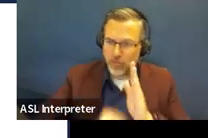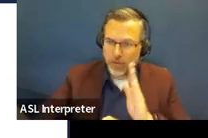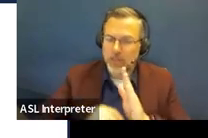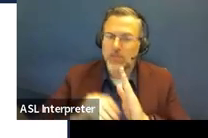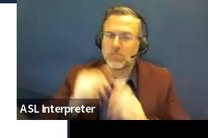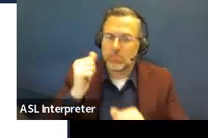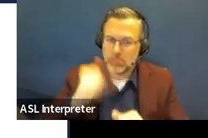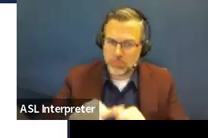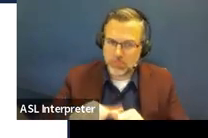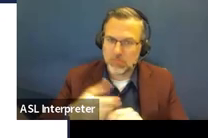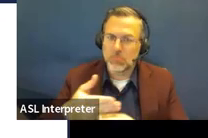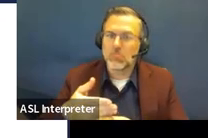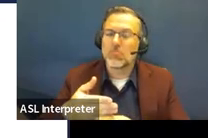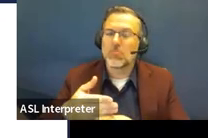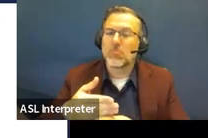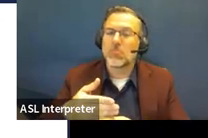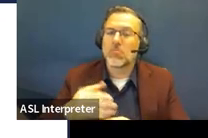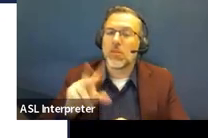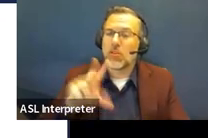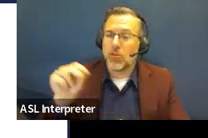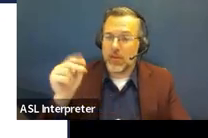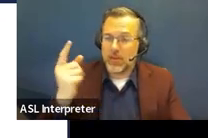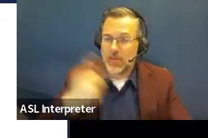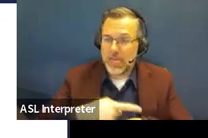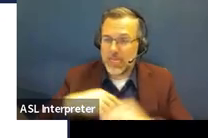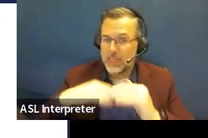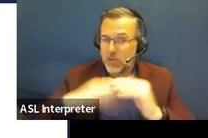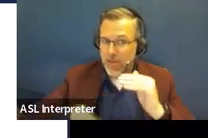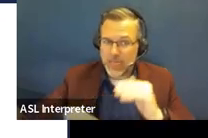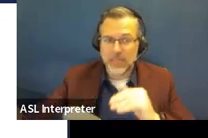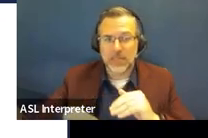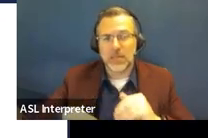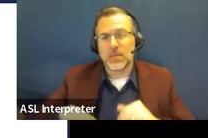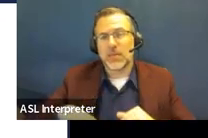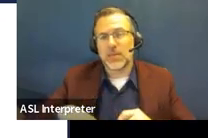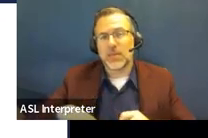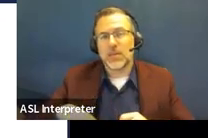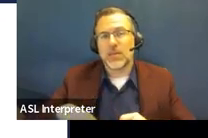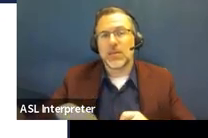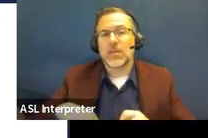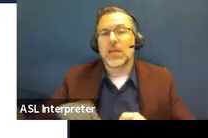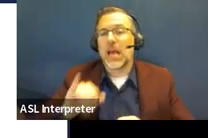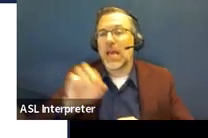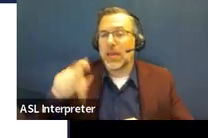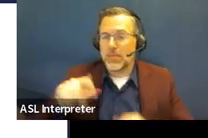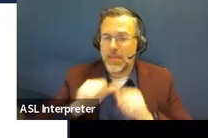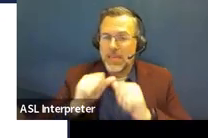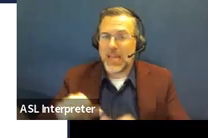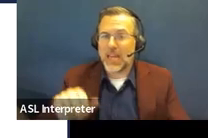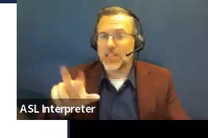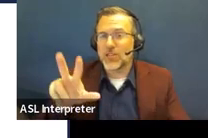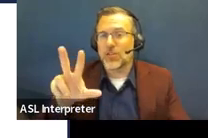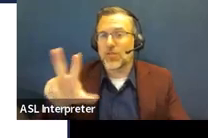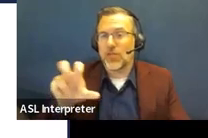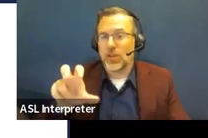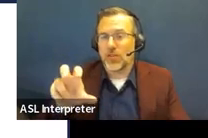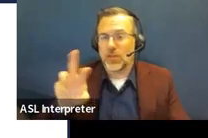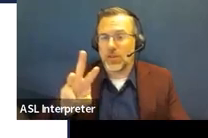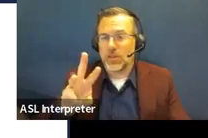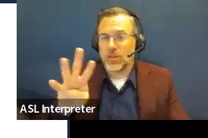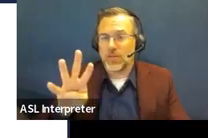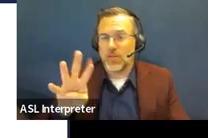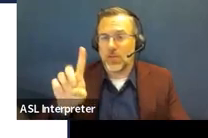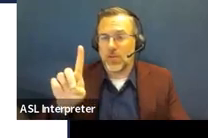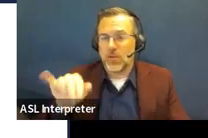eligibility determination. The IEP can't be written for more than 364 days, and annual meeting